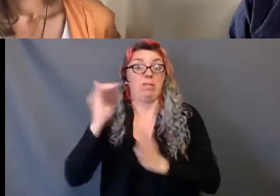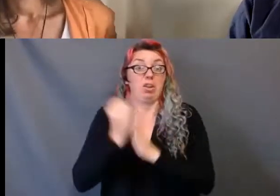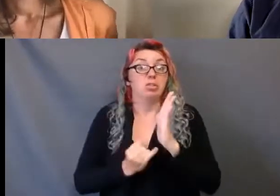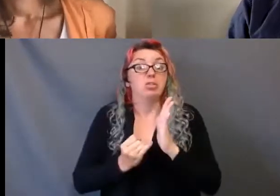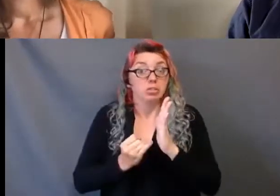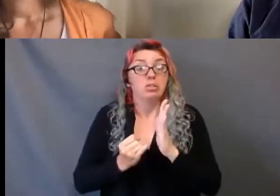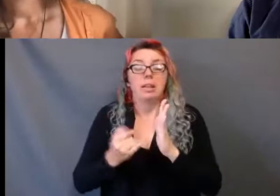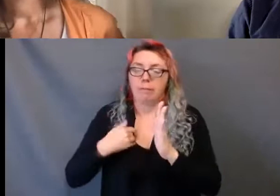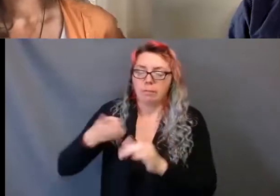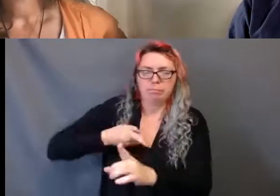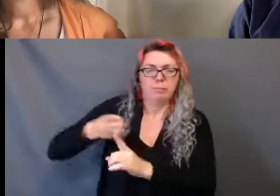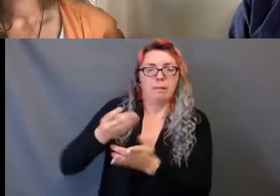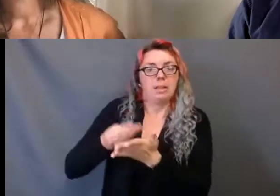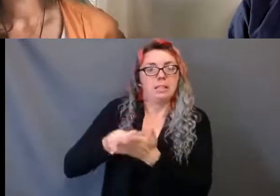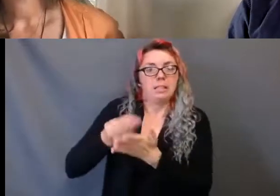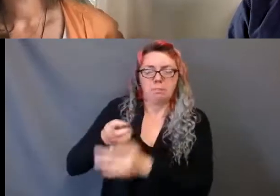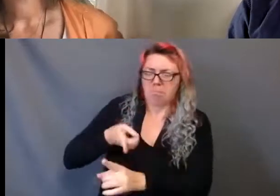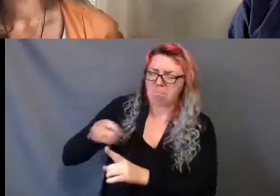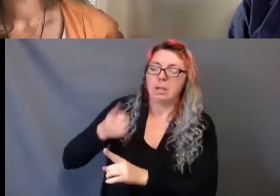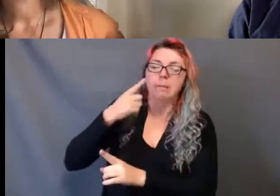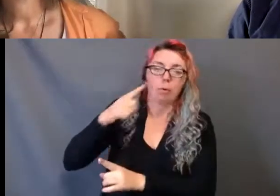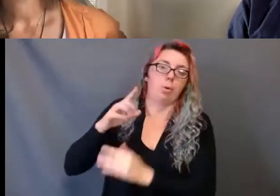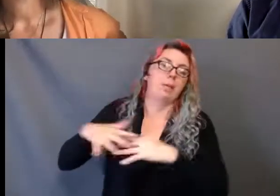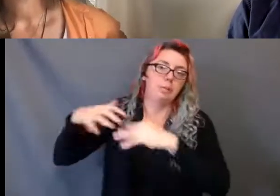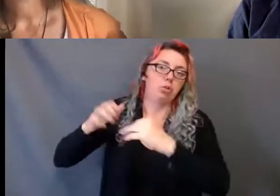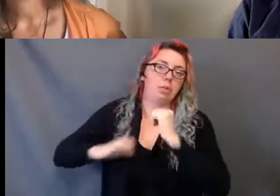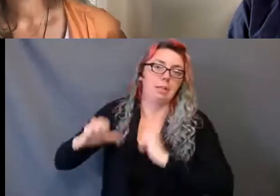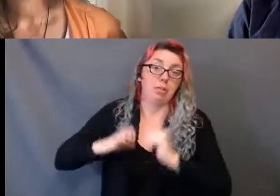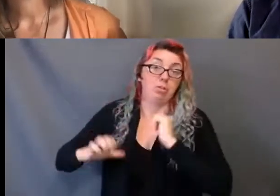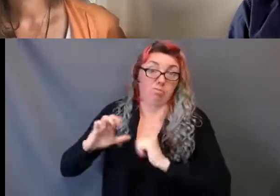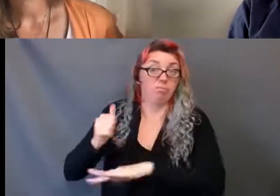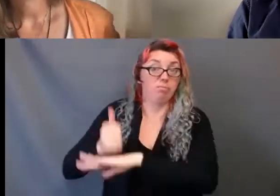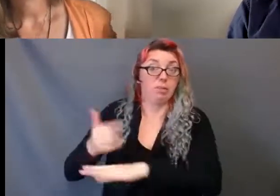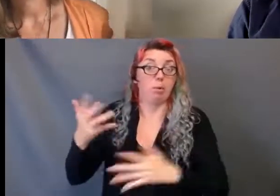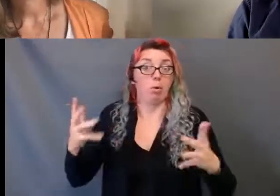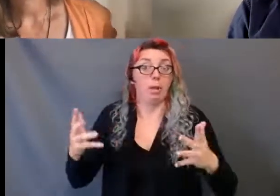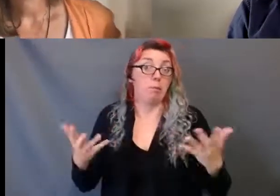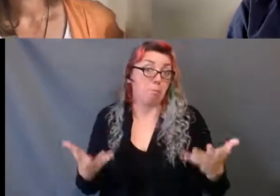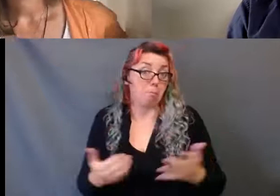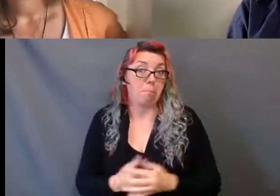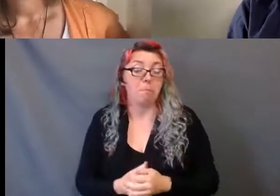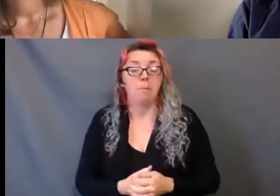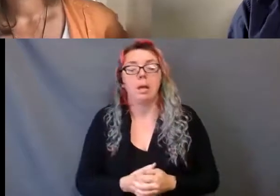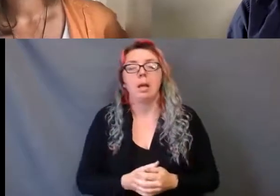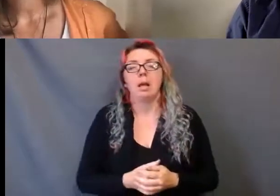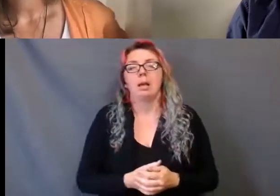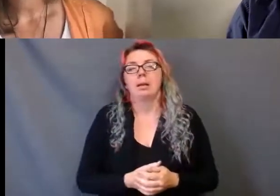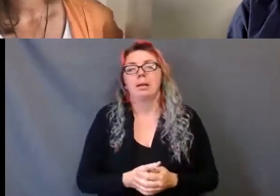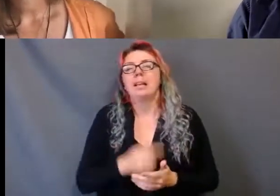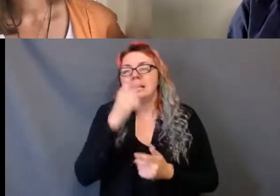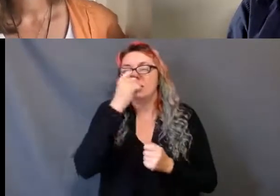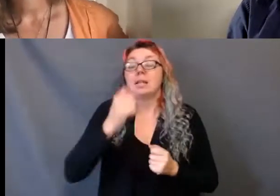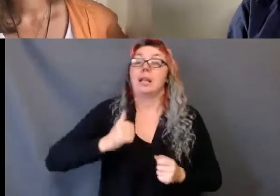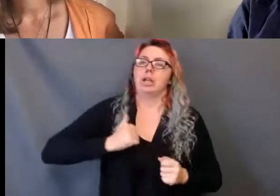You know, it's always so ironic to me that the seminal Canadian play, what is widely regarded as the seminal Canadian